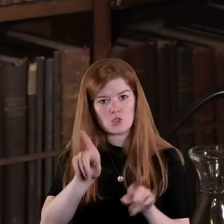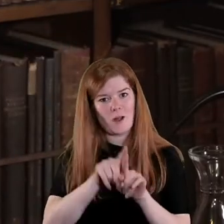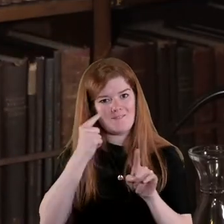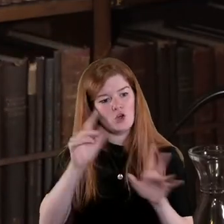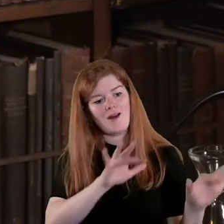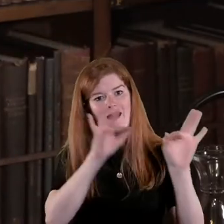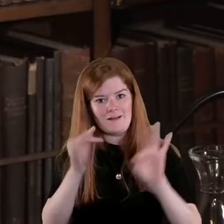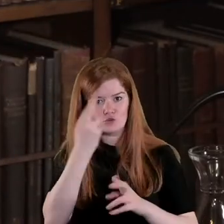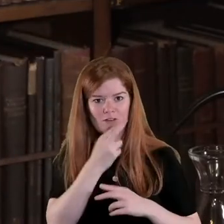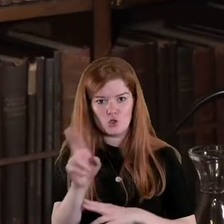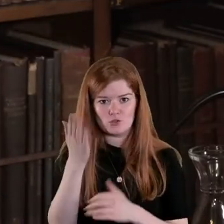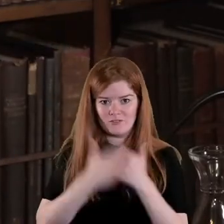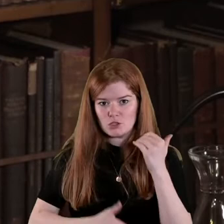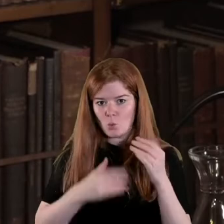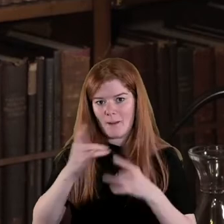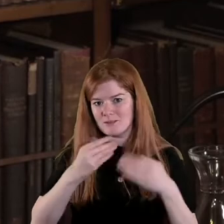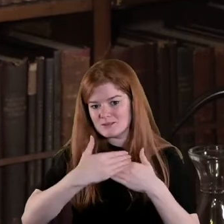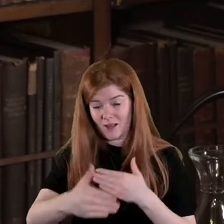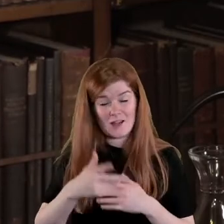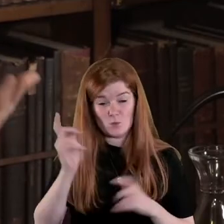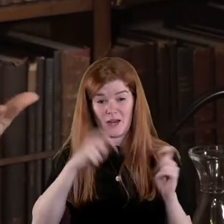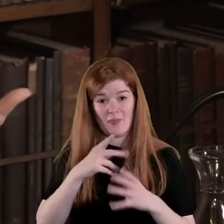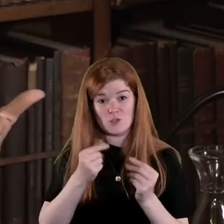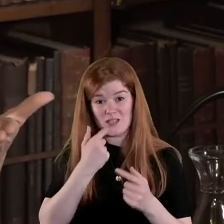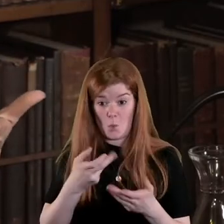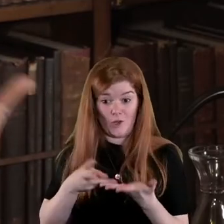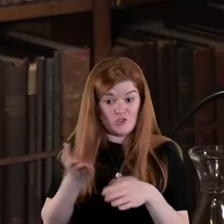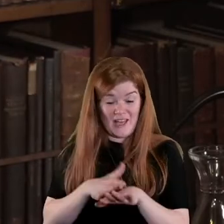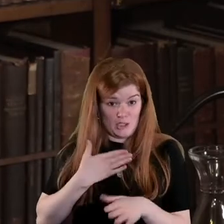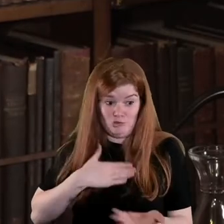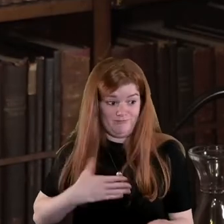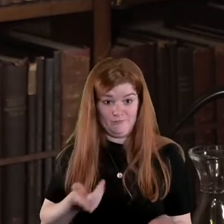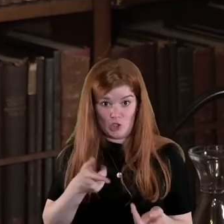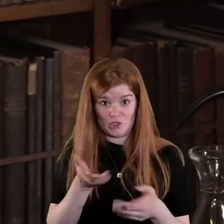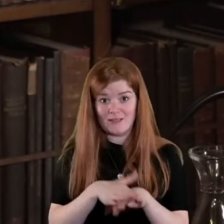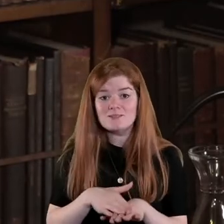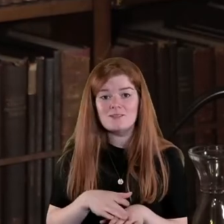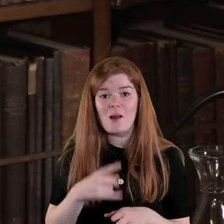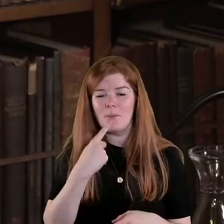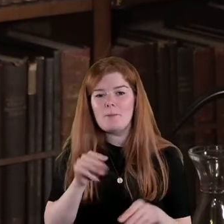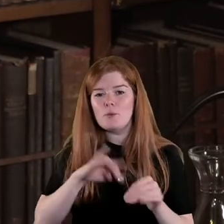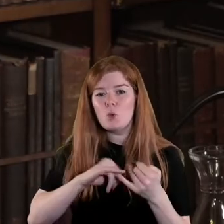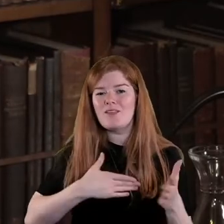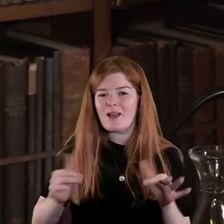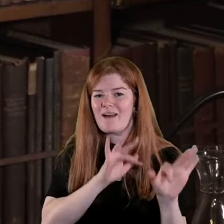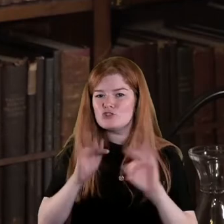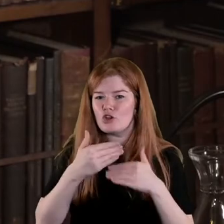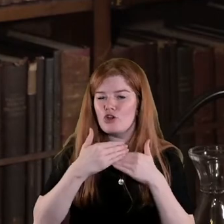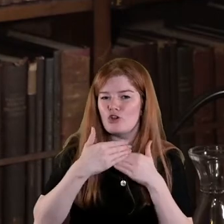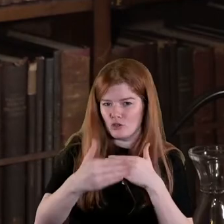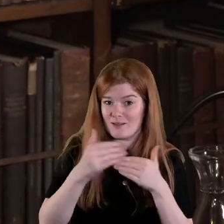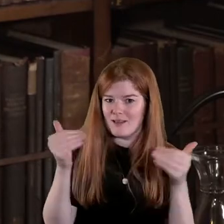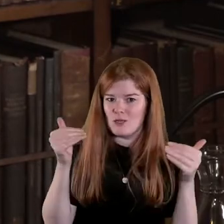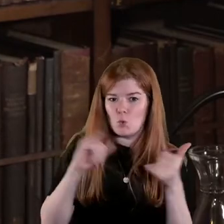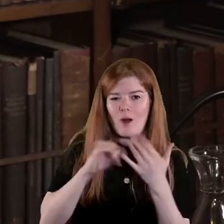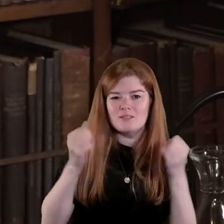the revolution terrible thing to say when you're dead you're dead but those who lived with the hidden